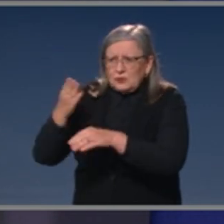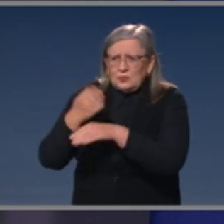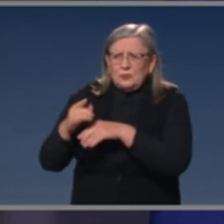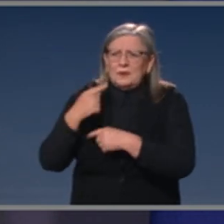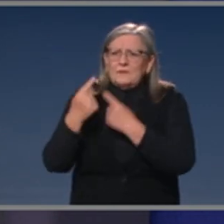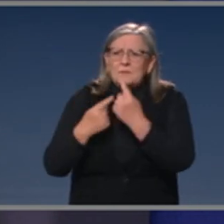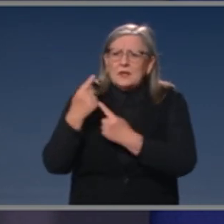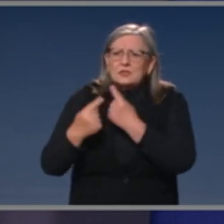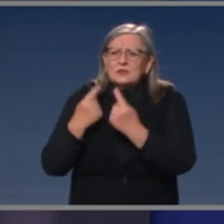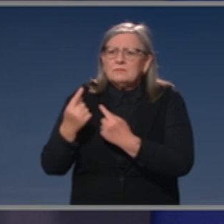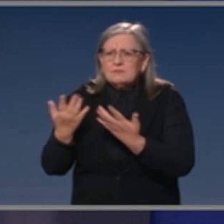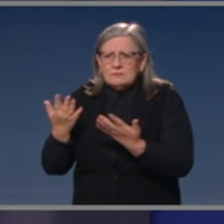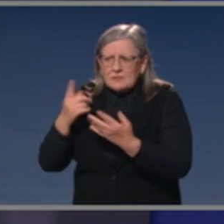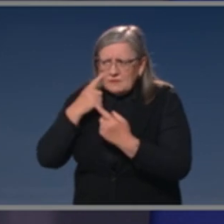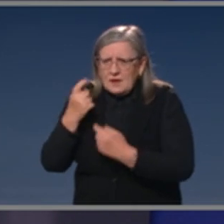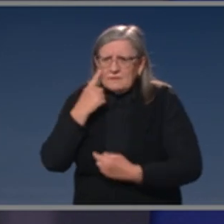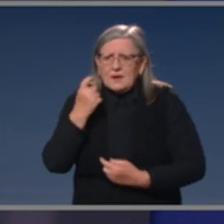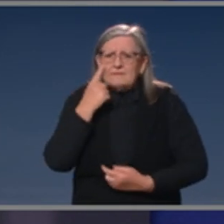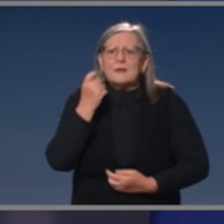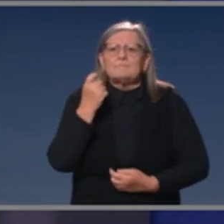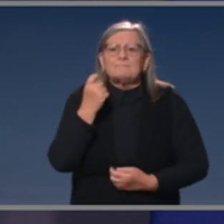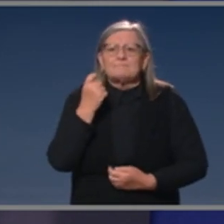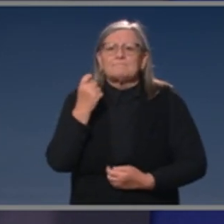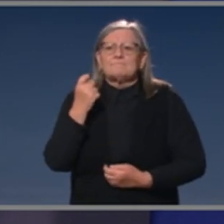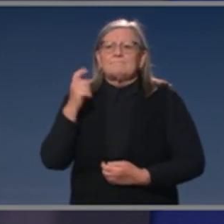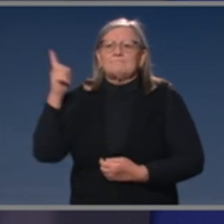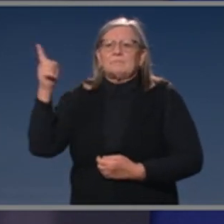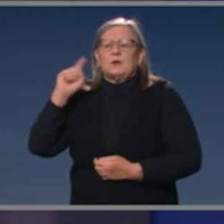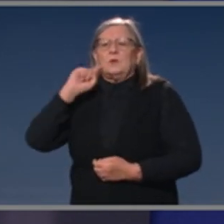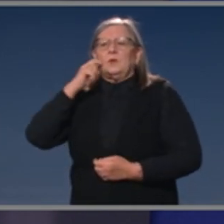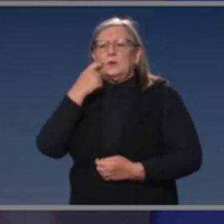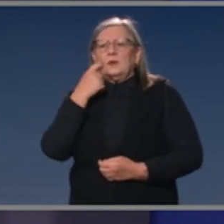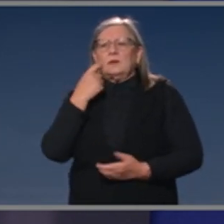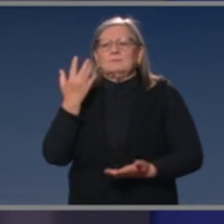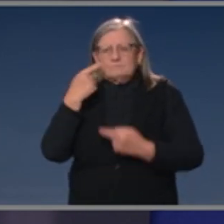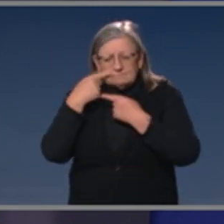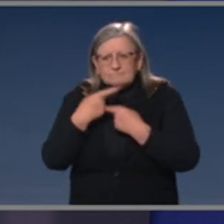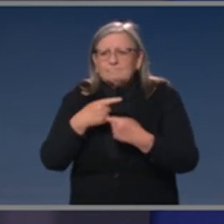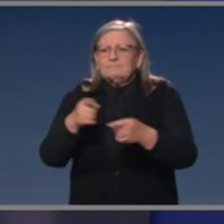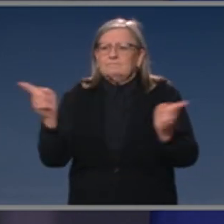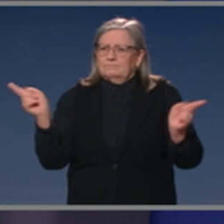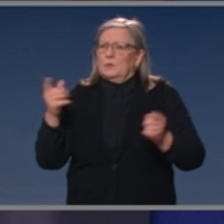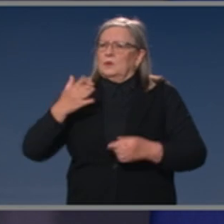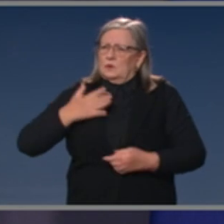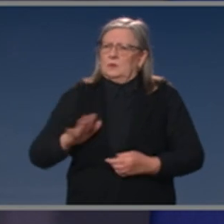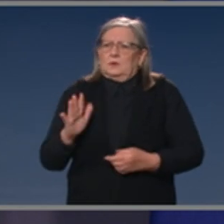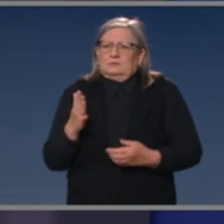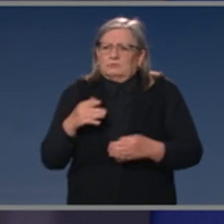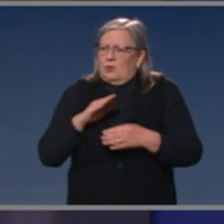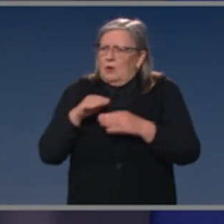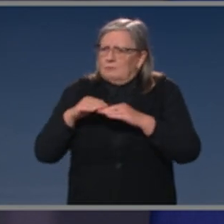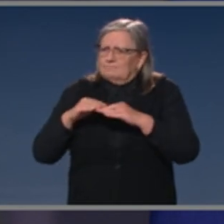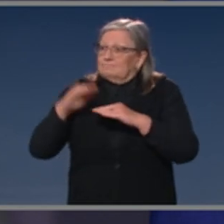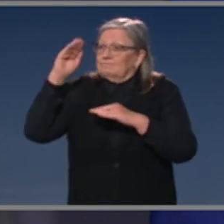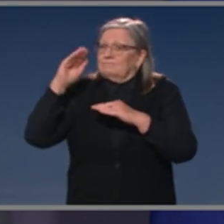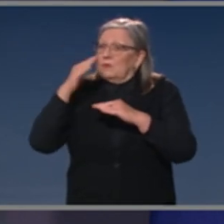more detail on this, they have recommended an increase in the age range for